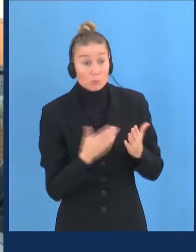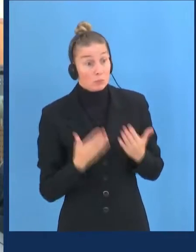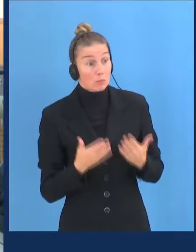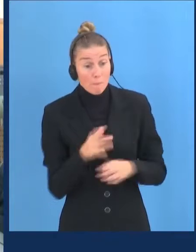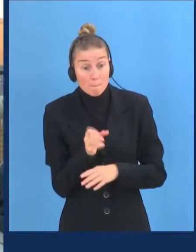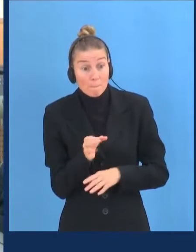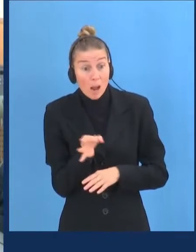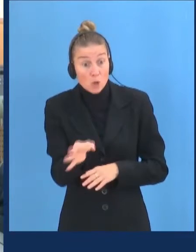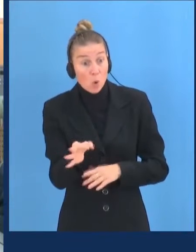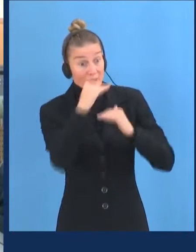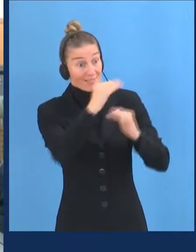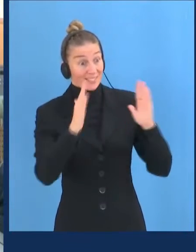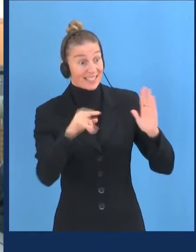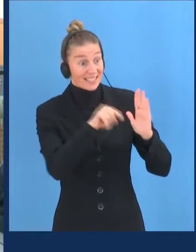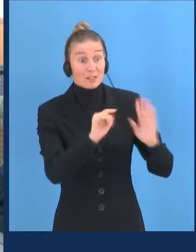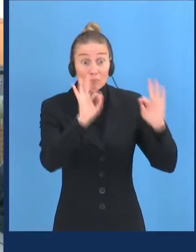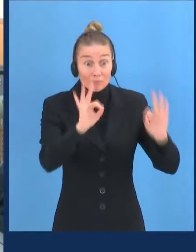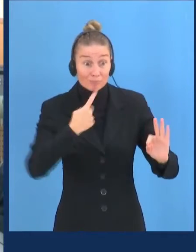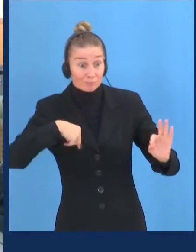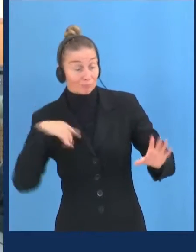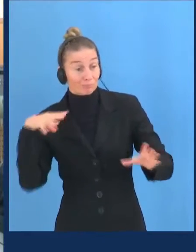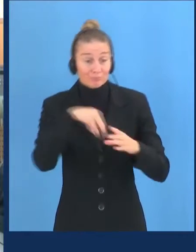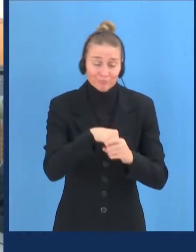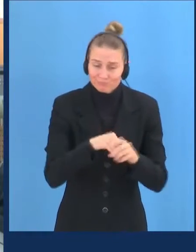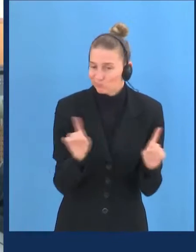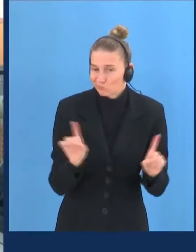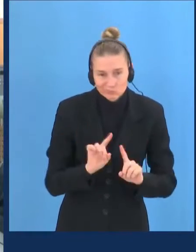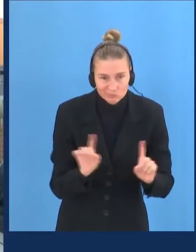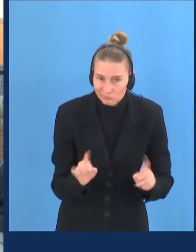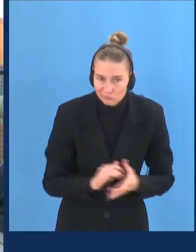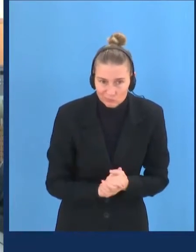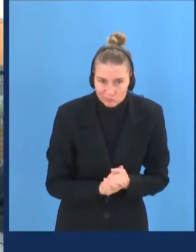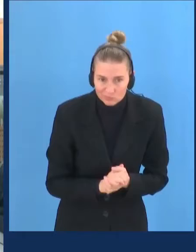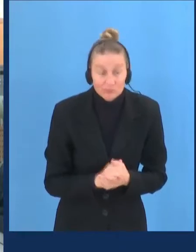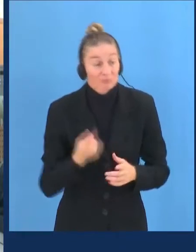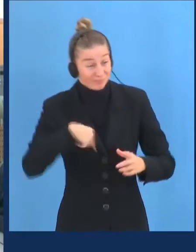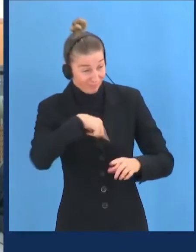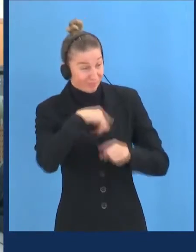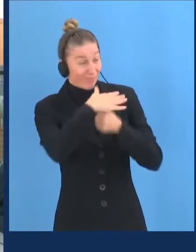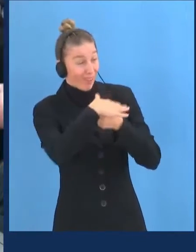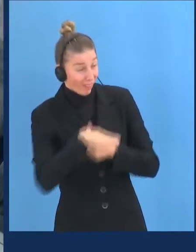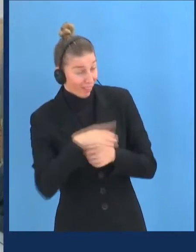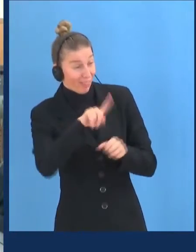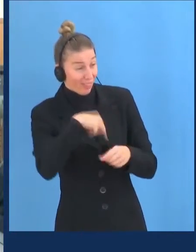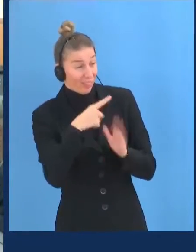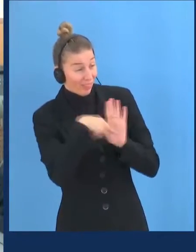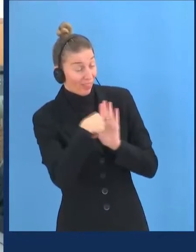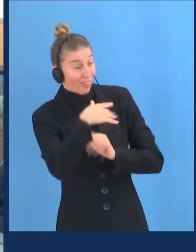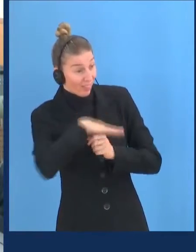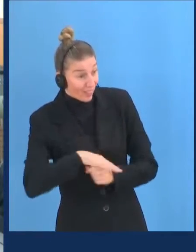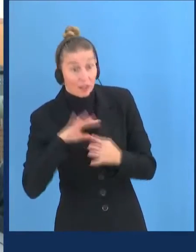insufficient and do not adequately encompass the experience of communities discriminated on work and descent.